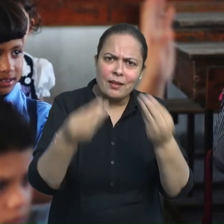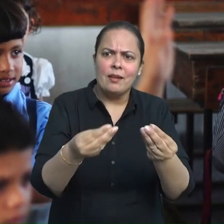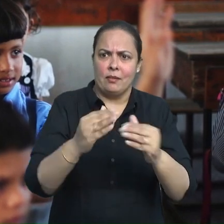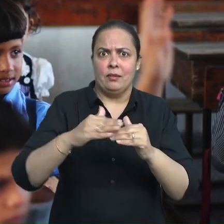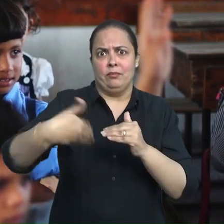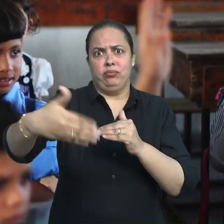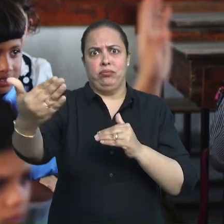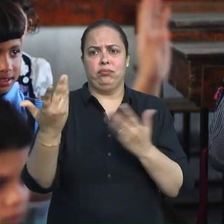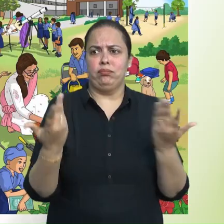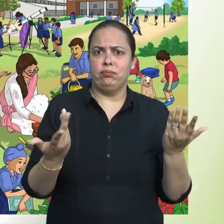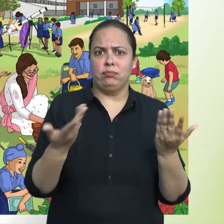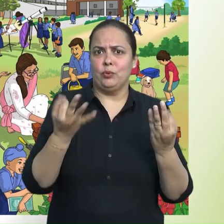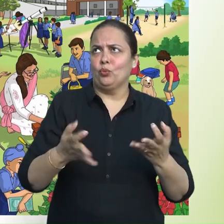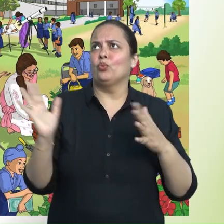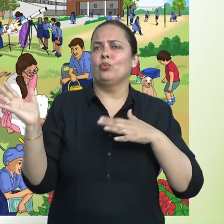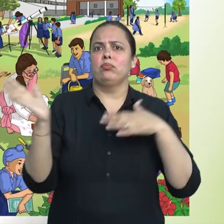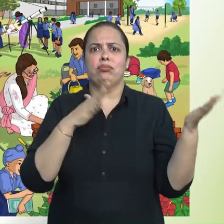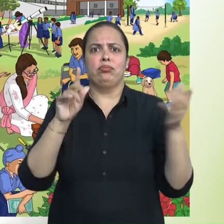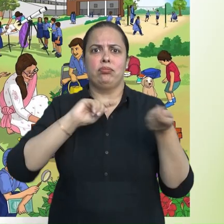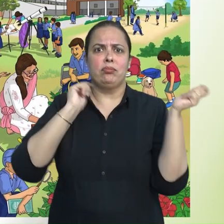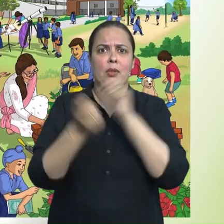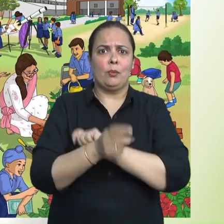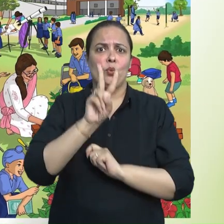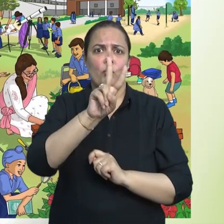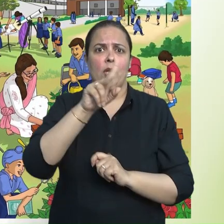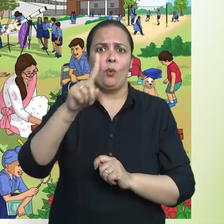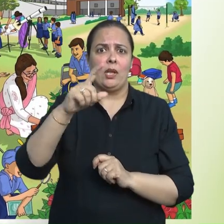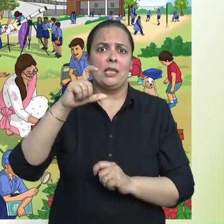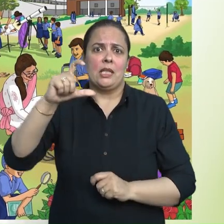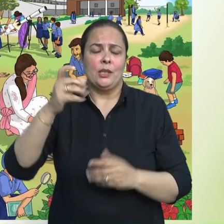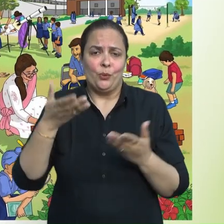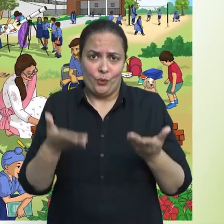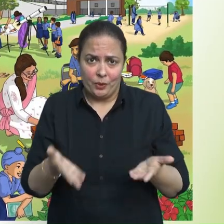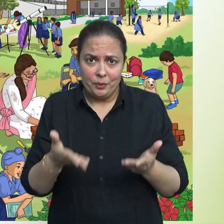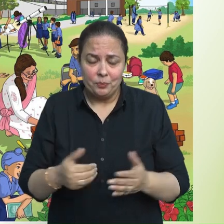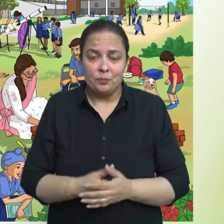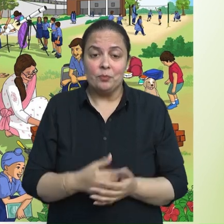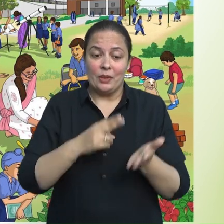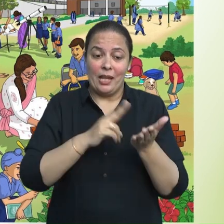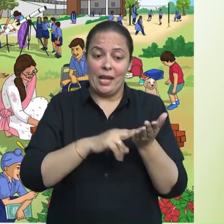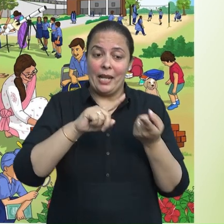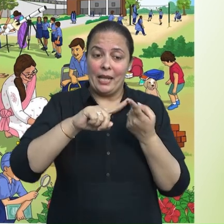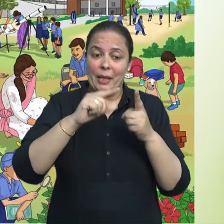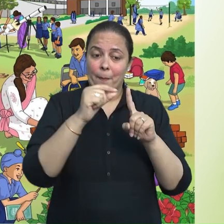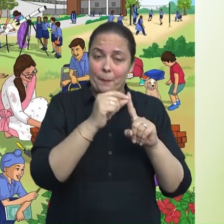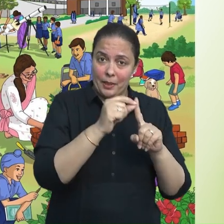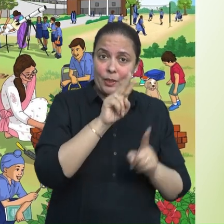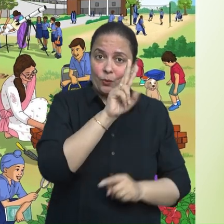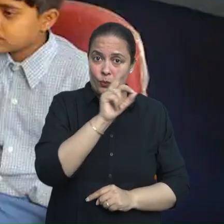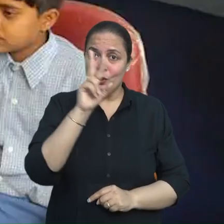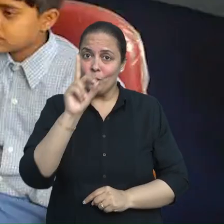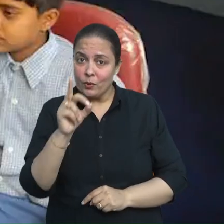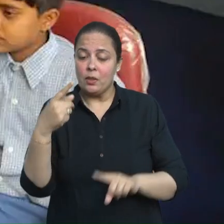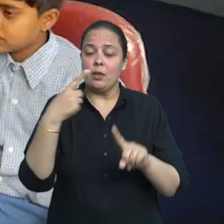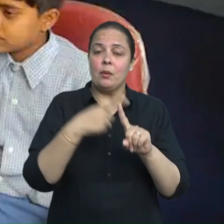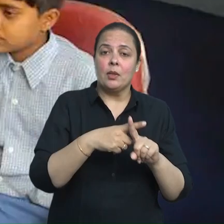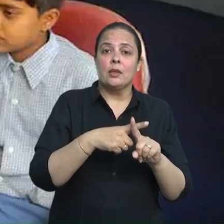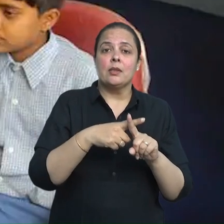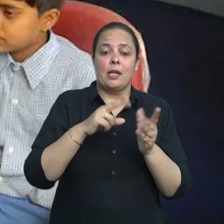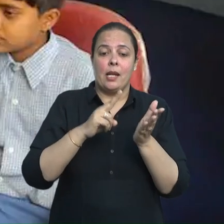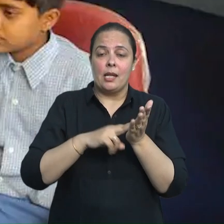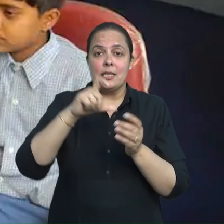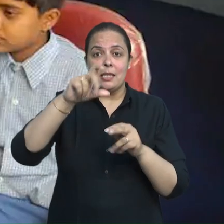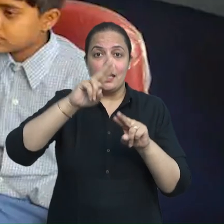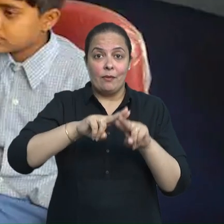century competencies, the NEP 2020 and the NCF School Education 23 strongly